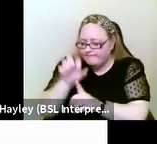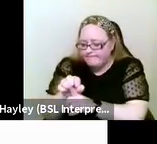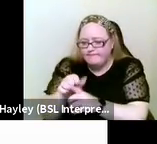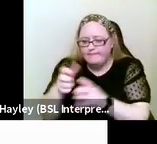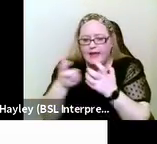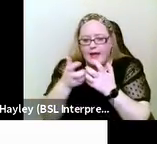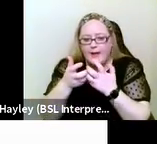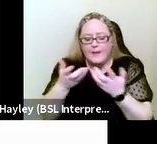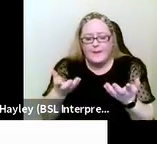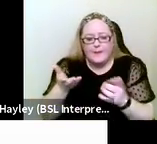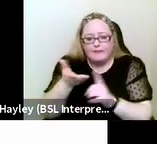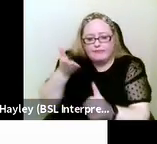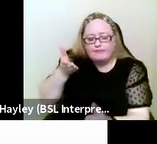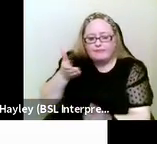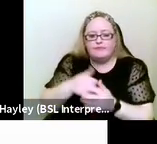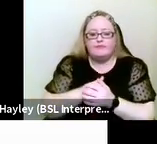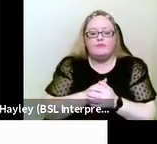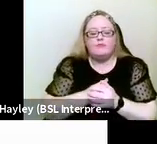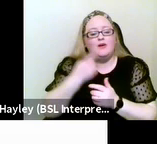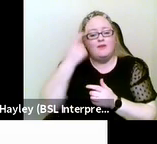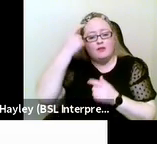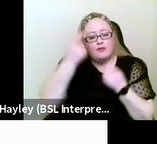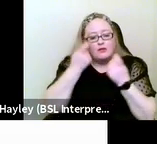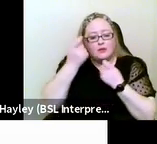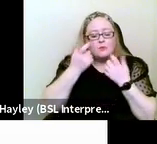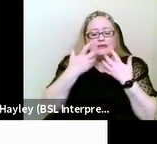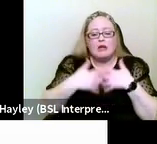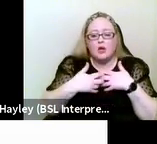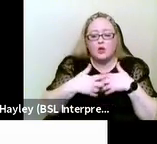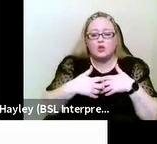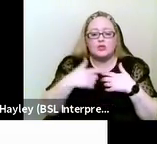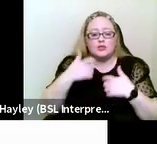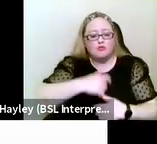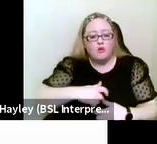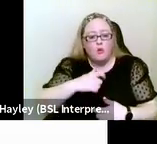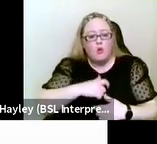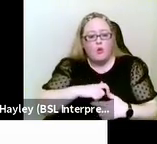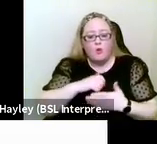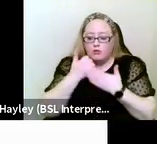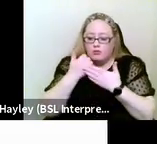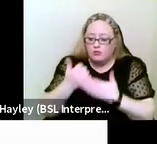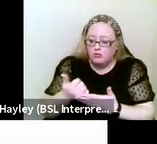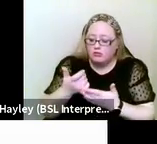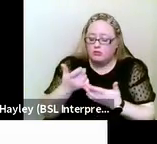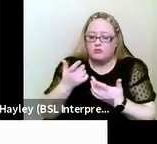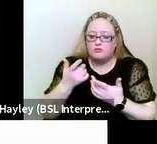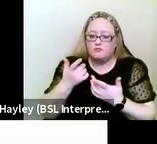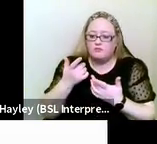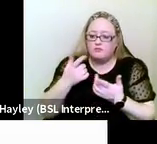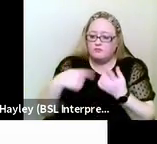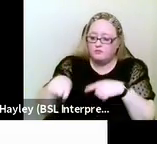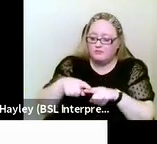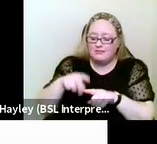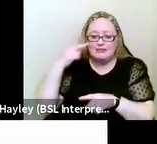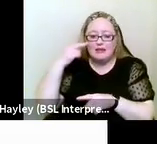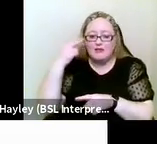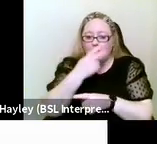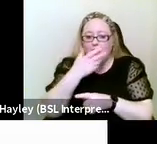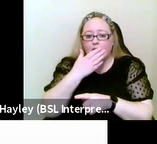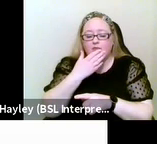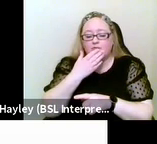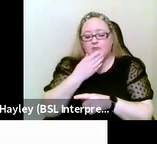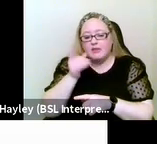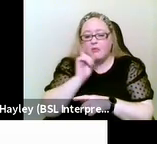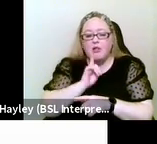assistive technologies and the role that they will play and are playing in the lives of deaf, blind people. We need to take an integrated